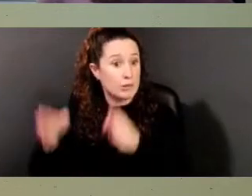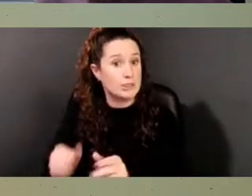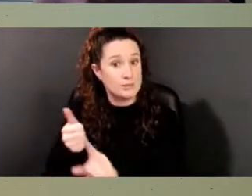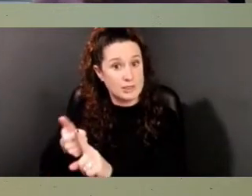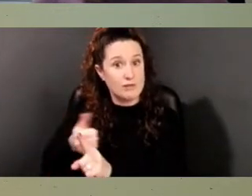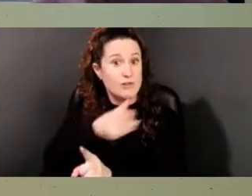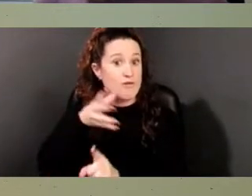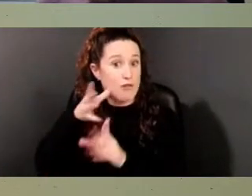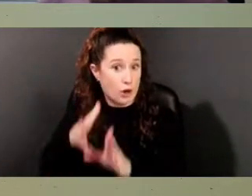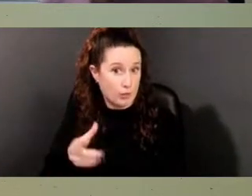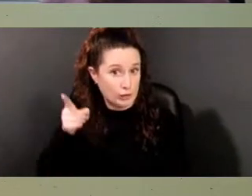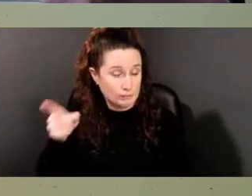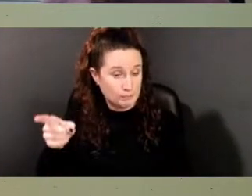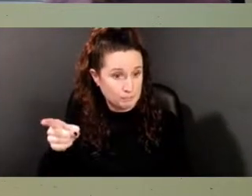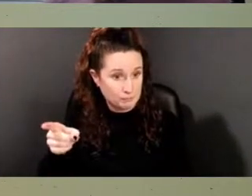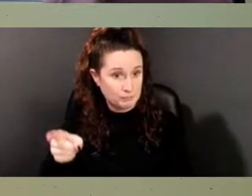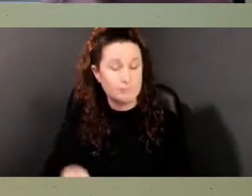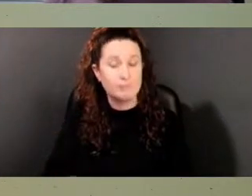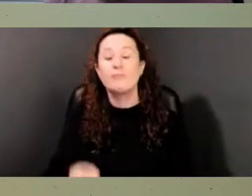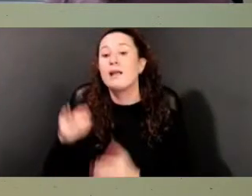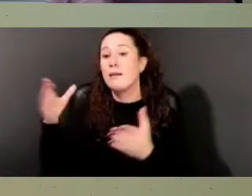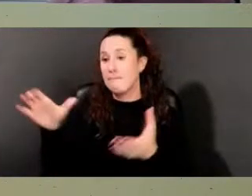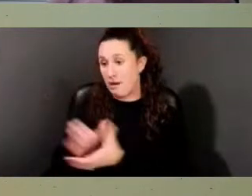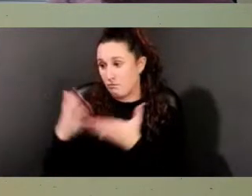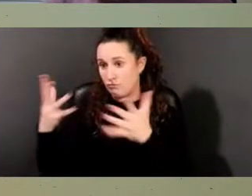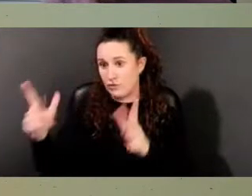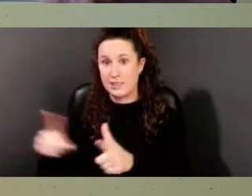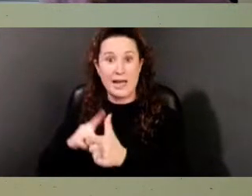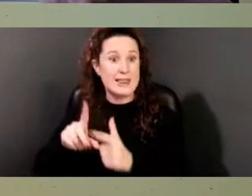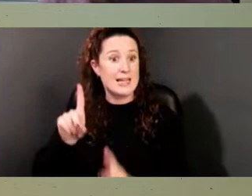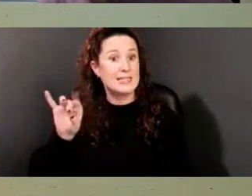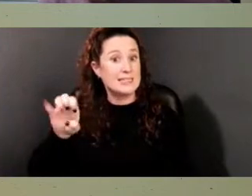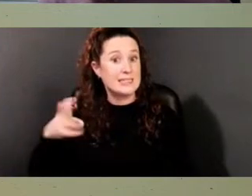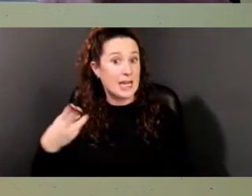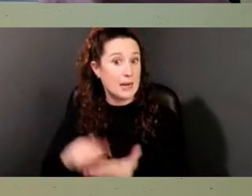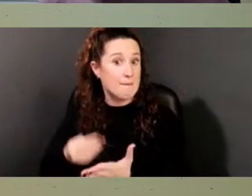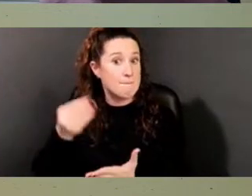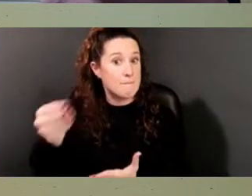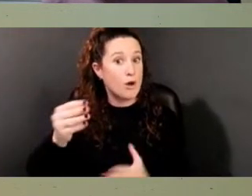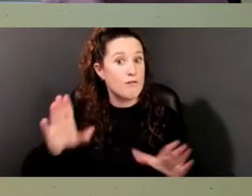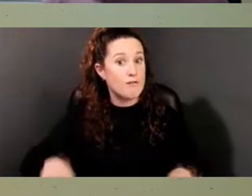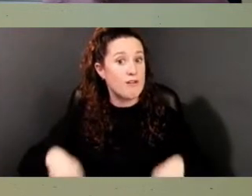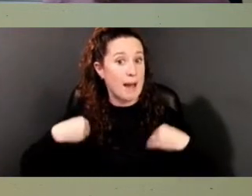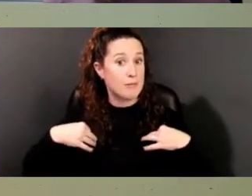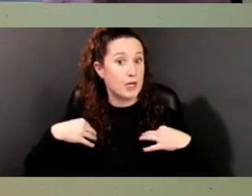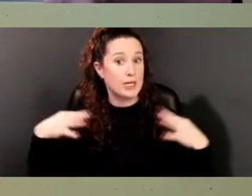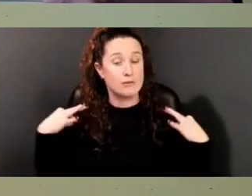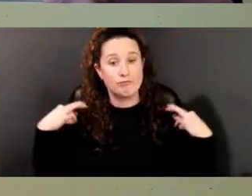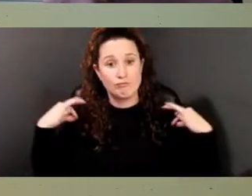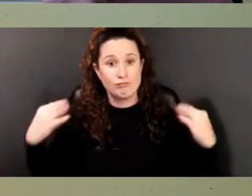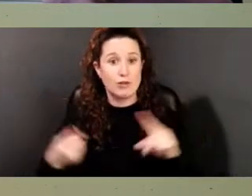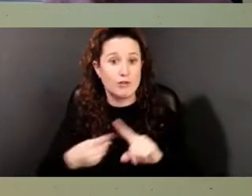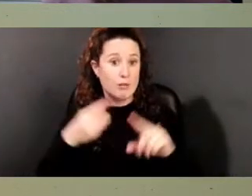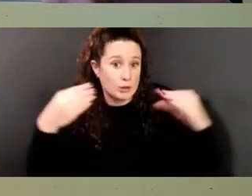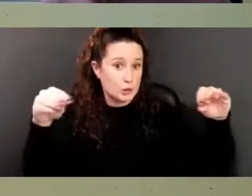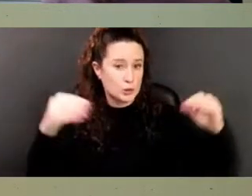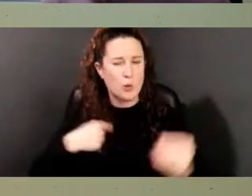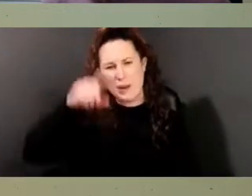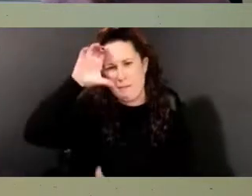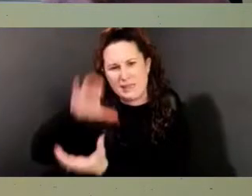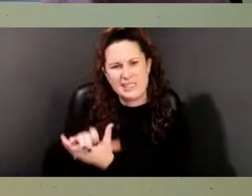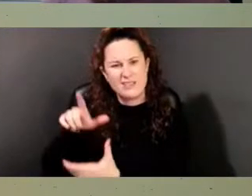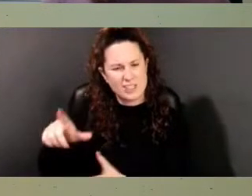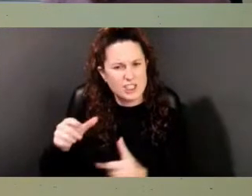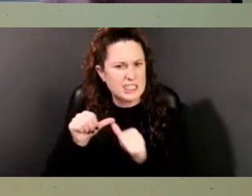In 1810, Dinah purchased Czech fabric from Joseph Barker's store. We believe that Dinah continued to live in the St. Jones